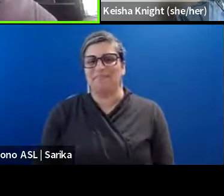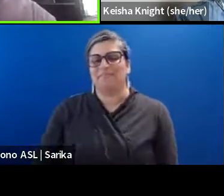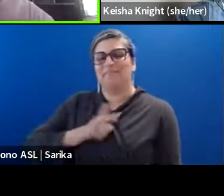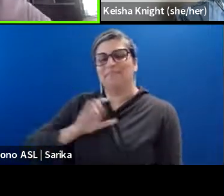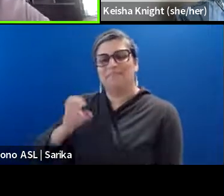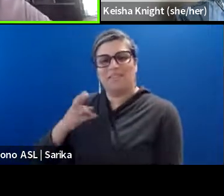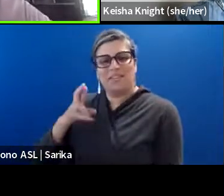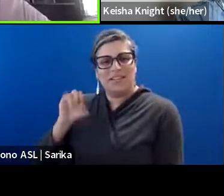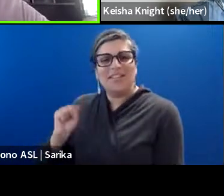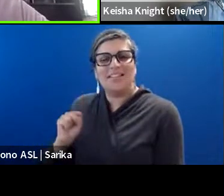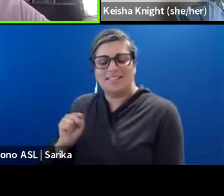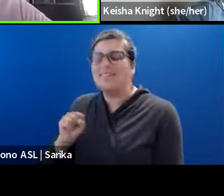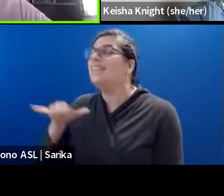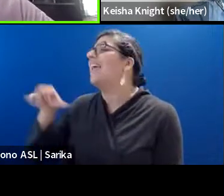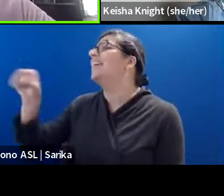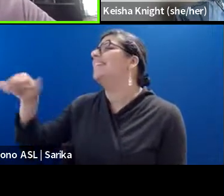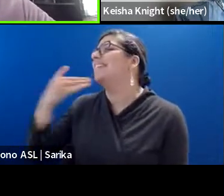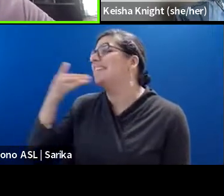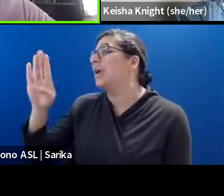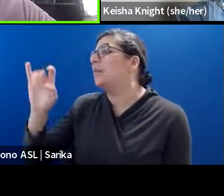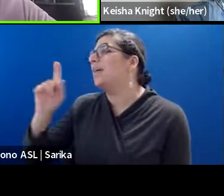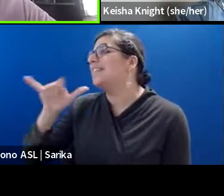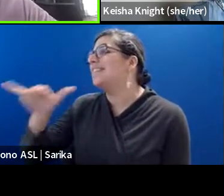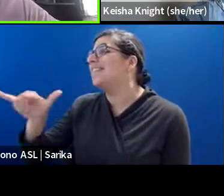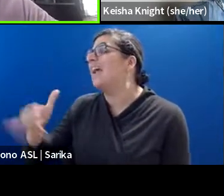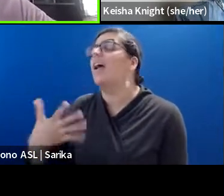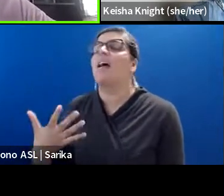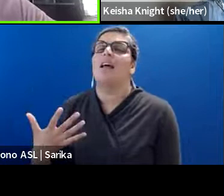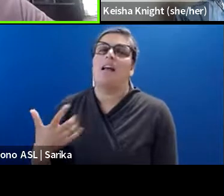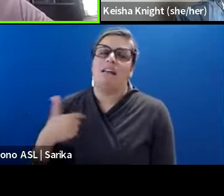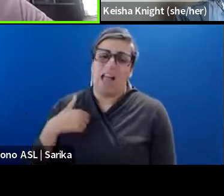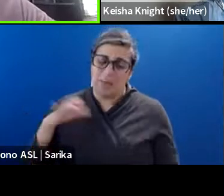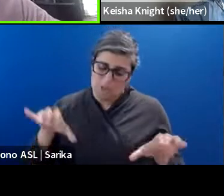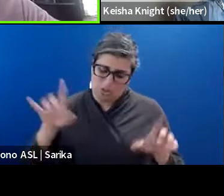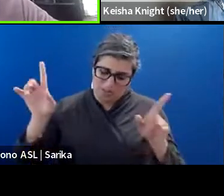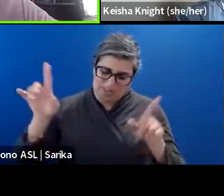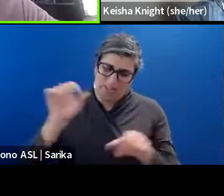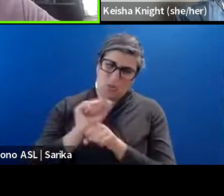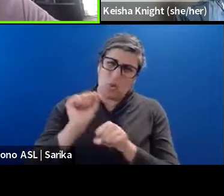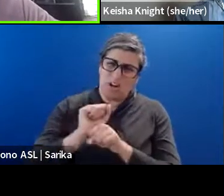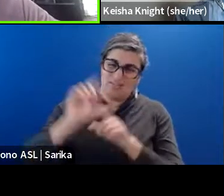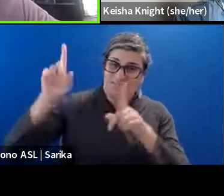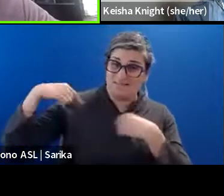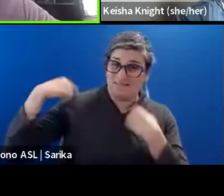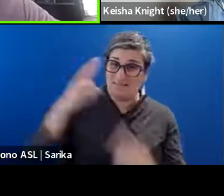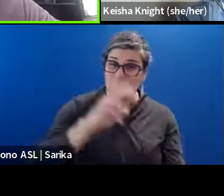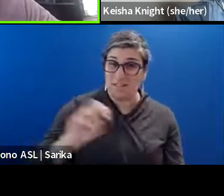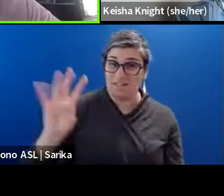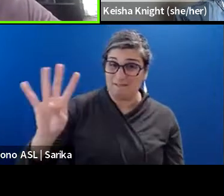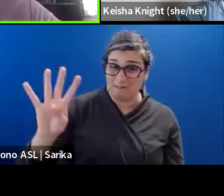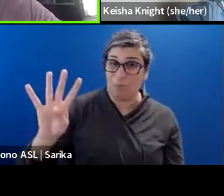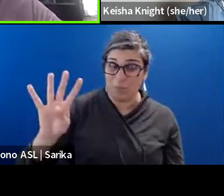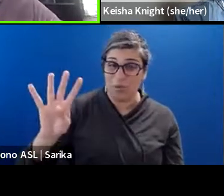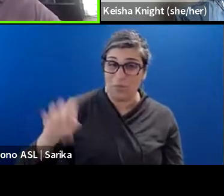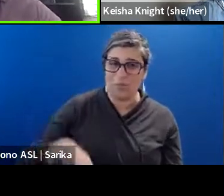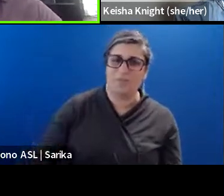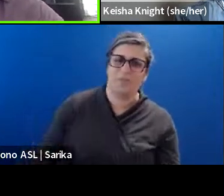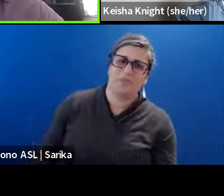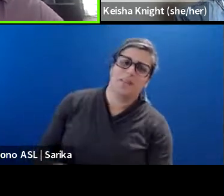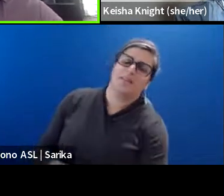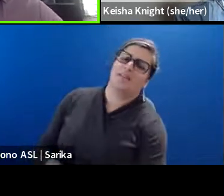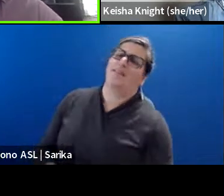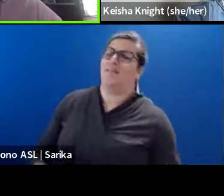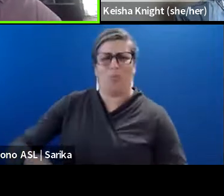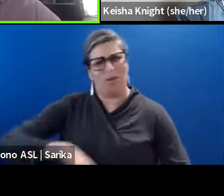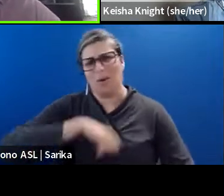Yeah. Yeah. You know, I think I've been doing this since 2004 and, and of course there's a lot of pride in